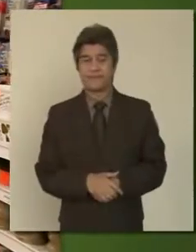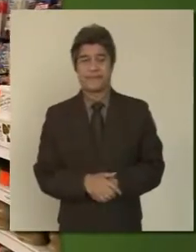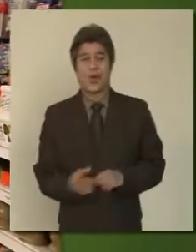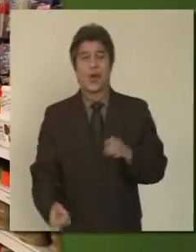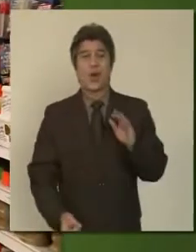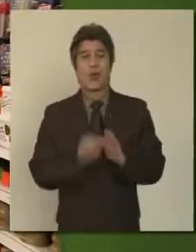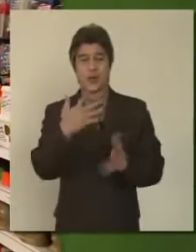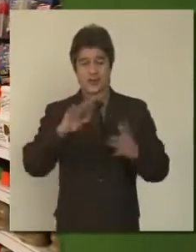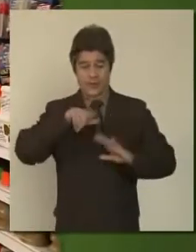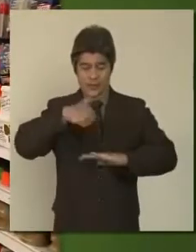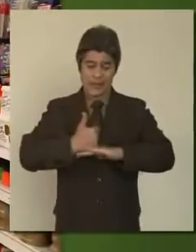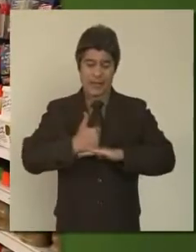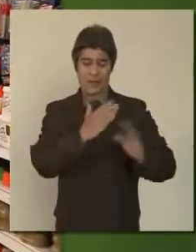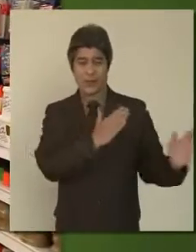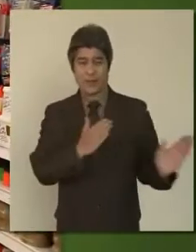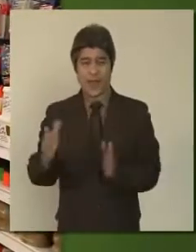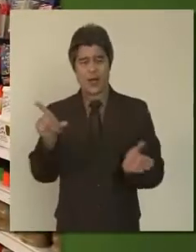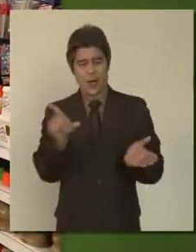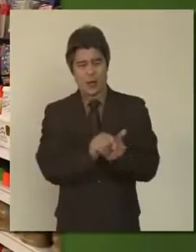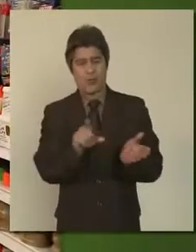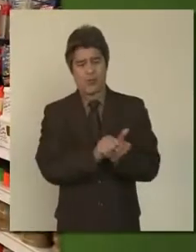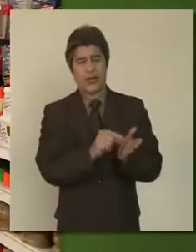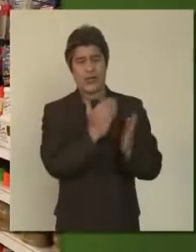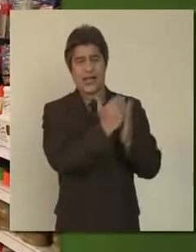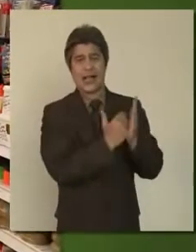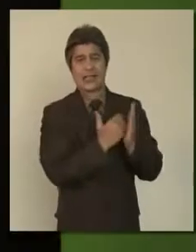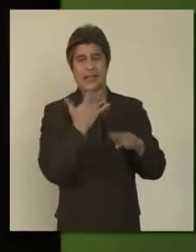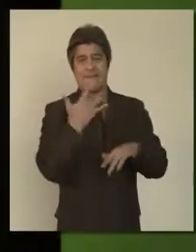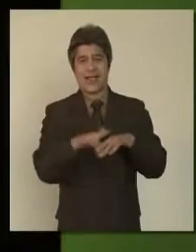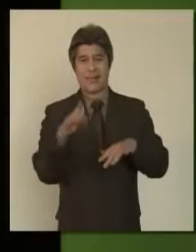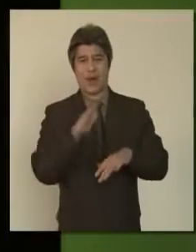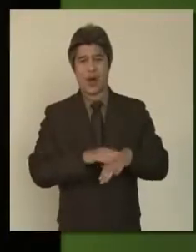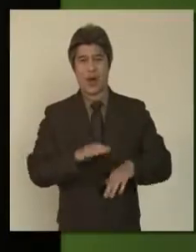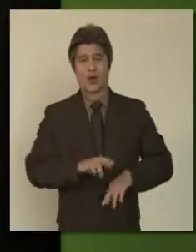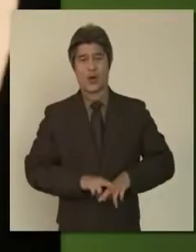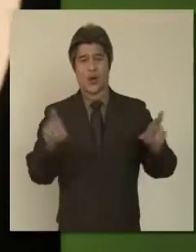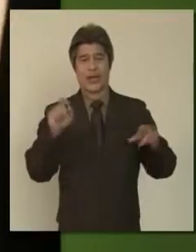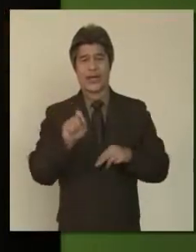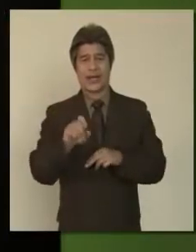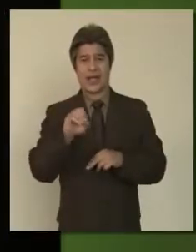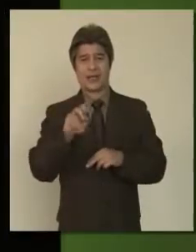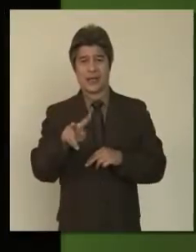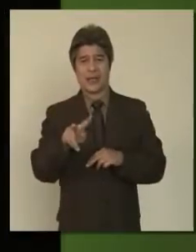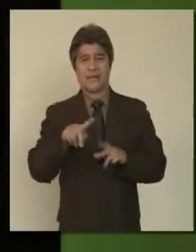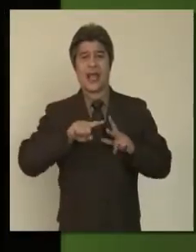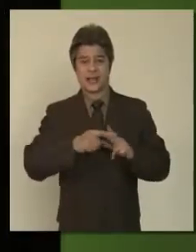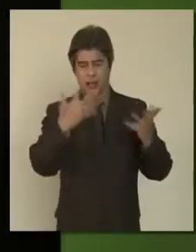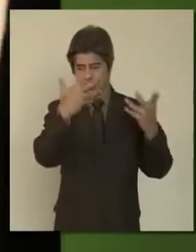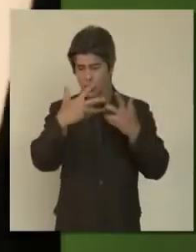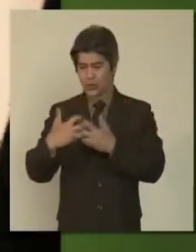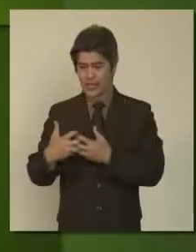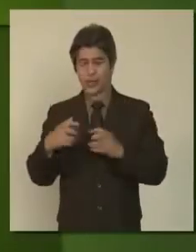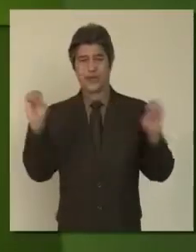Once you've established your plan, print out a list available on Ready.gov and start to put together an emergency kit.